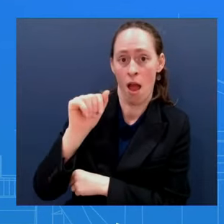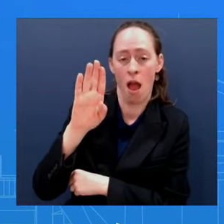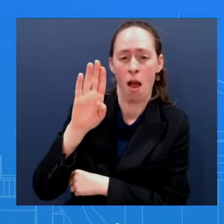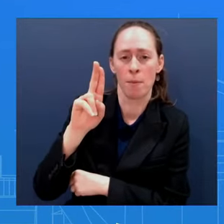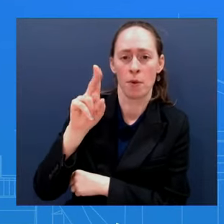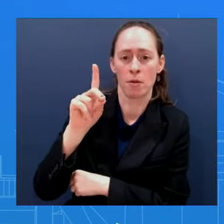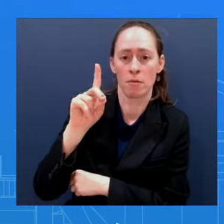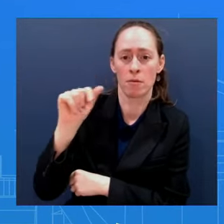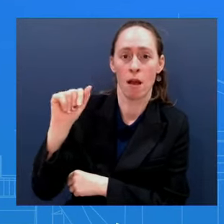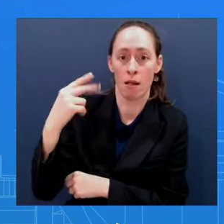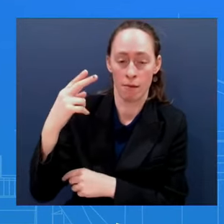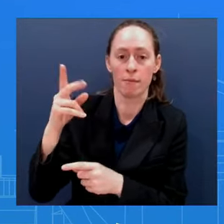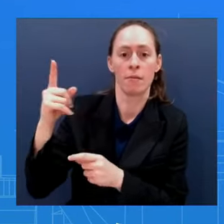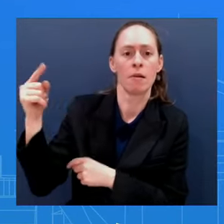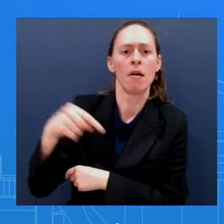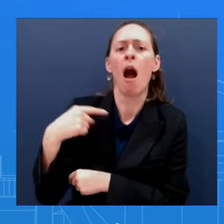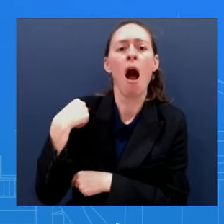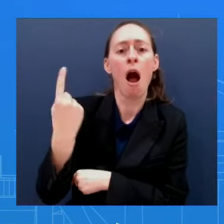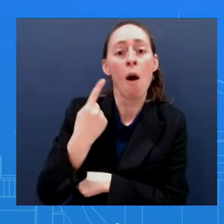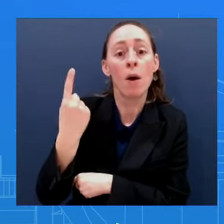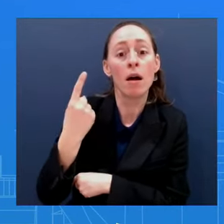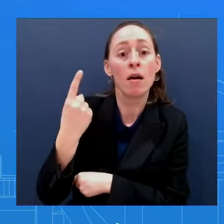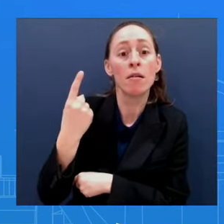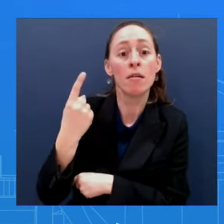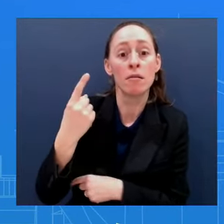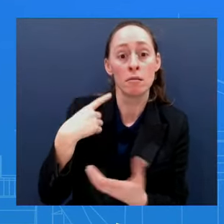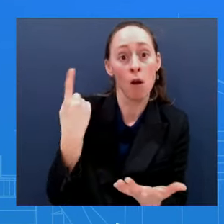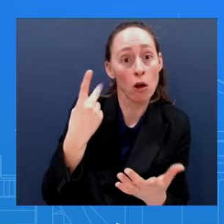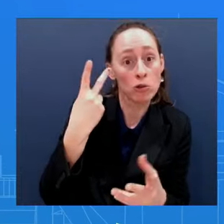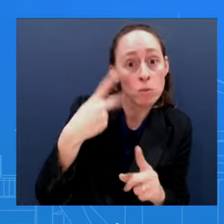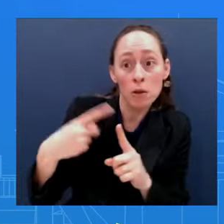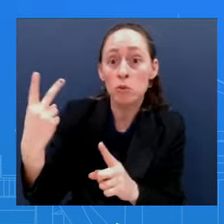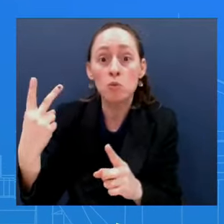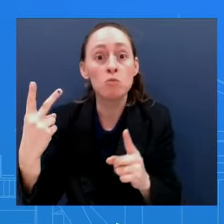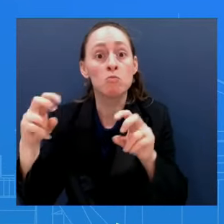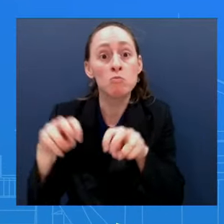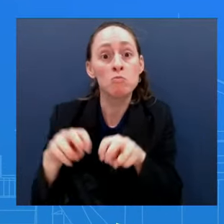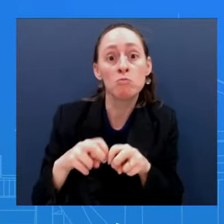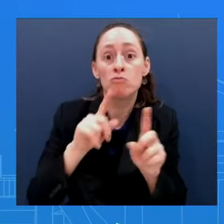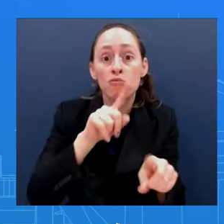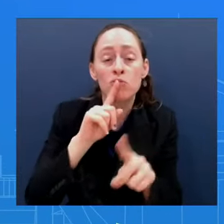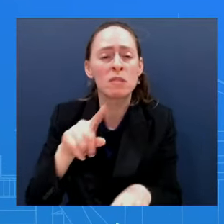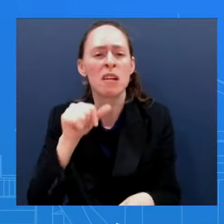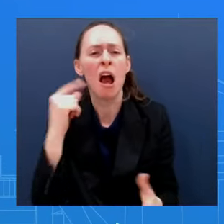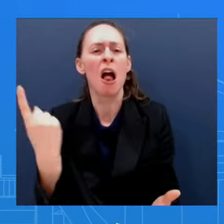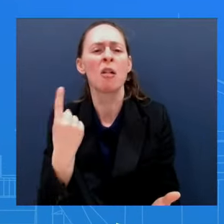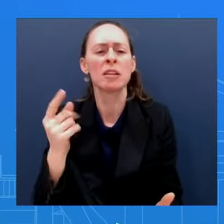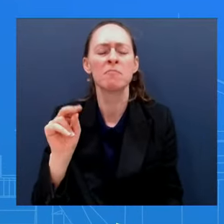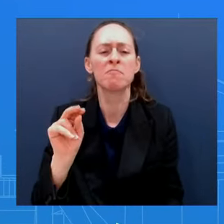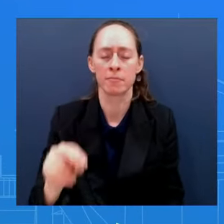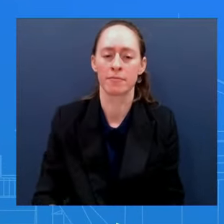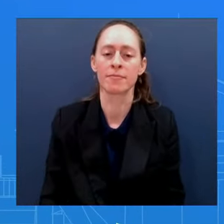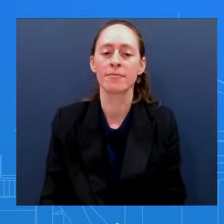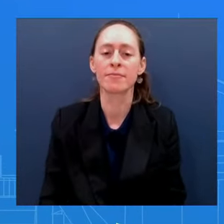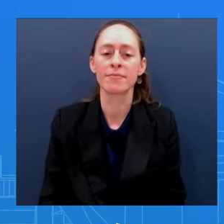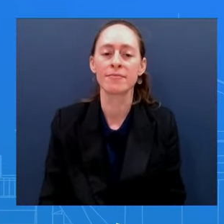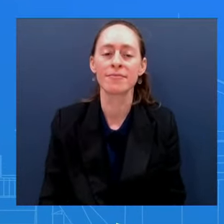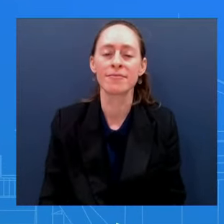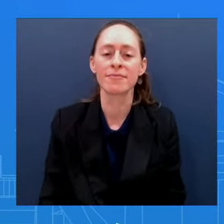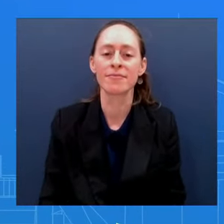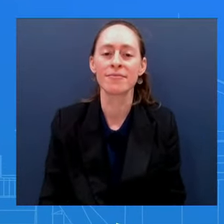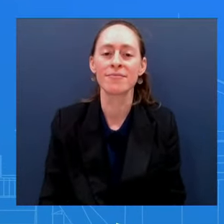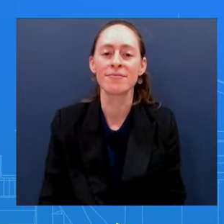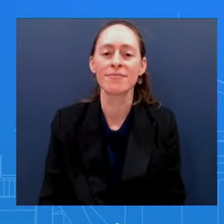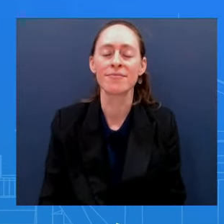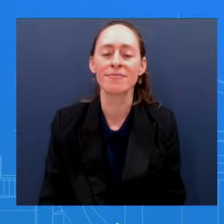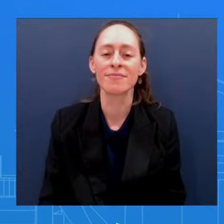Thanks, Karine A new ABC News Ipsos poll shows that 86% of Americans think Biden is too old to serve another term That is a higher